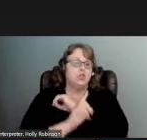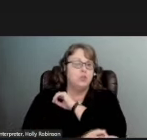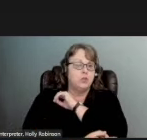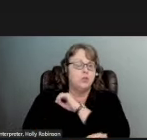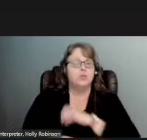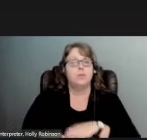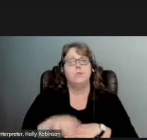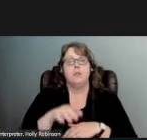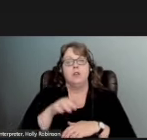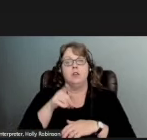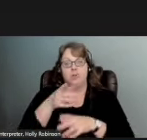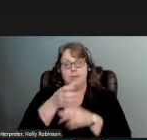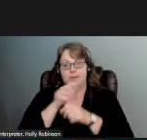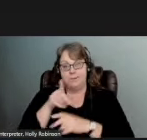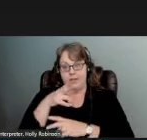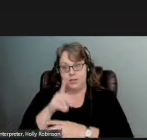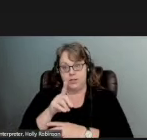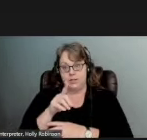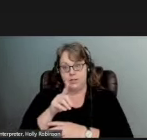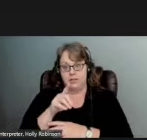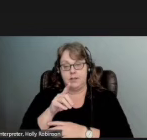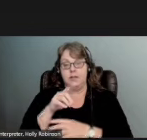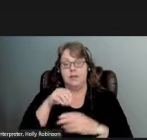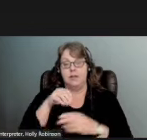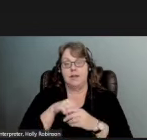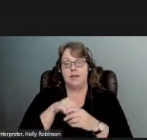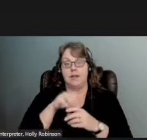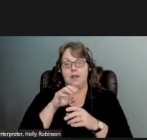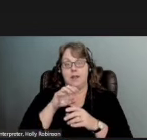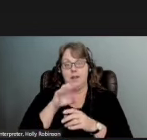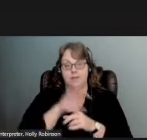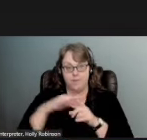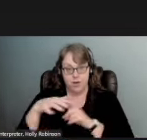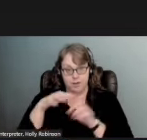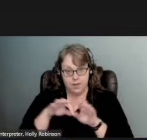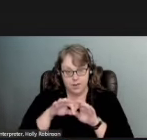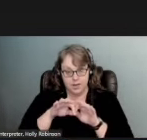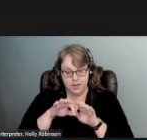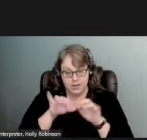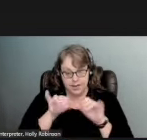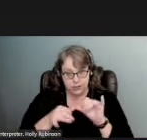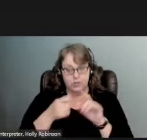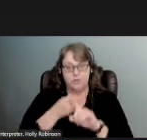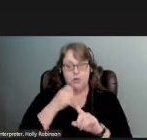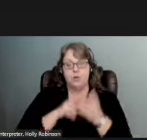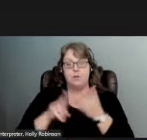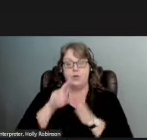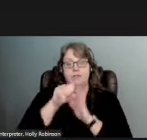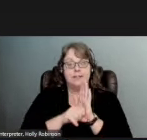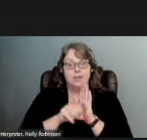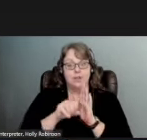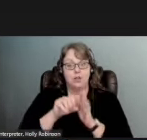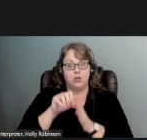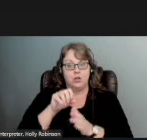She received her PhD and MS in environmental engineering from Arizona State University and BS in